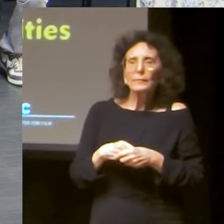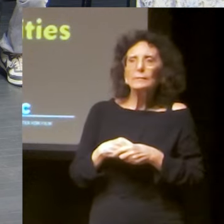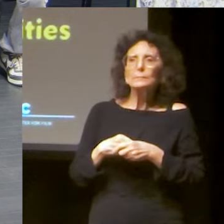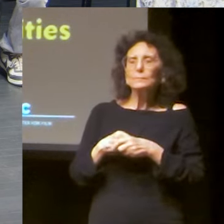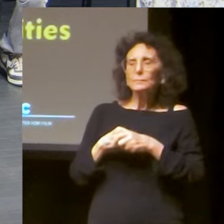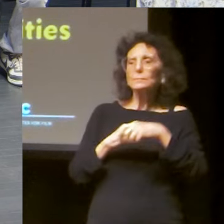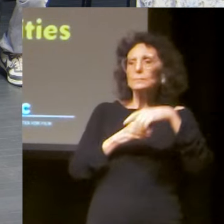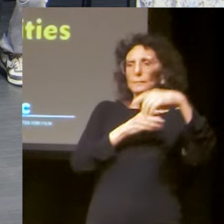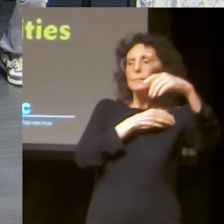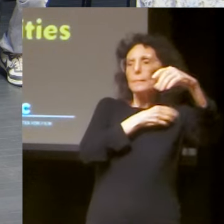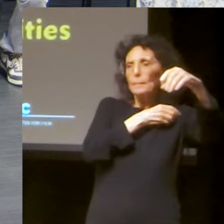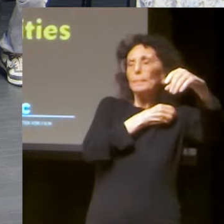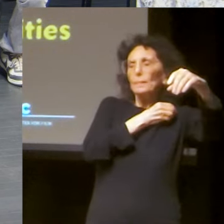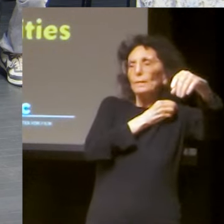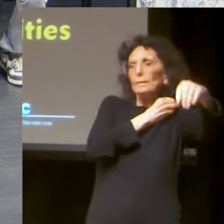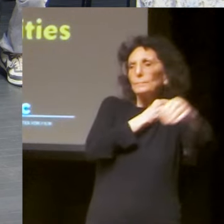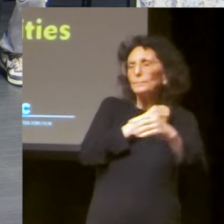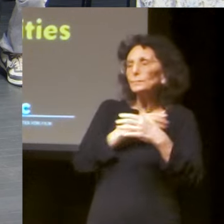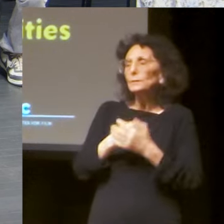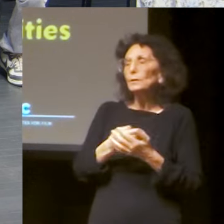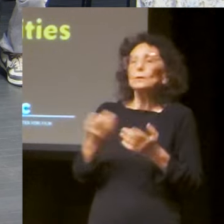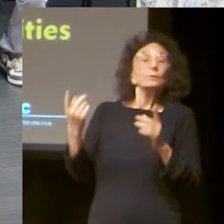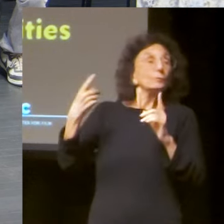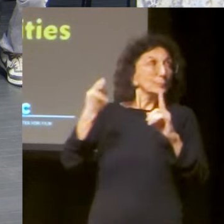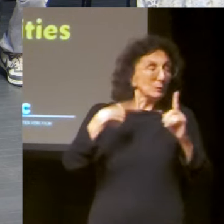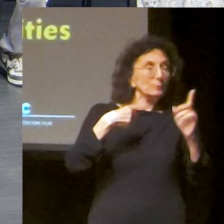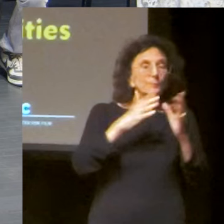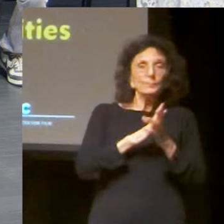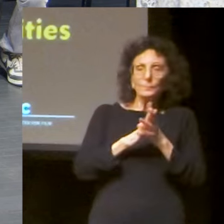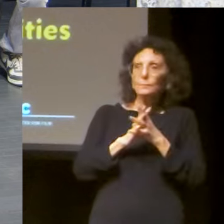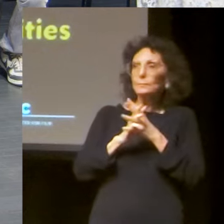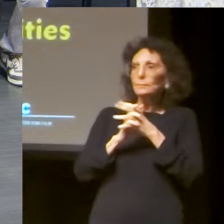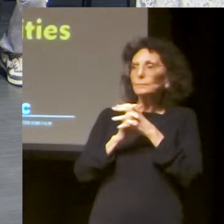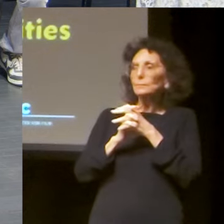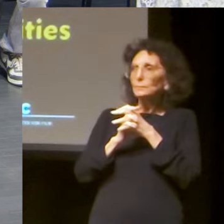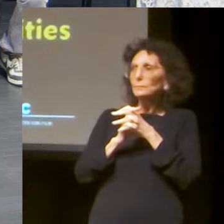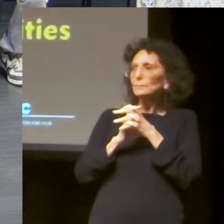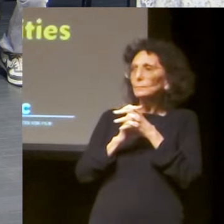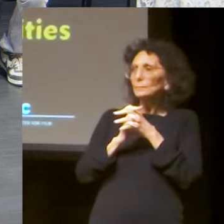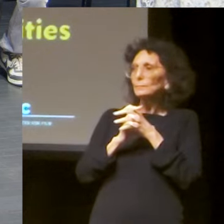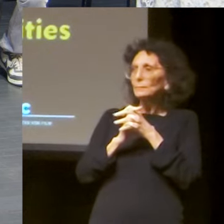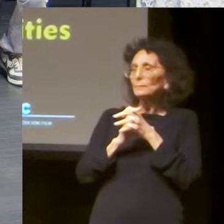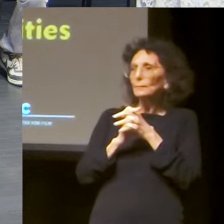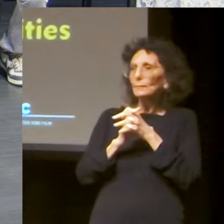courage in every part of that process. Um, so thank you. Um,